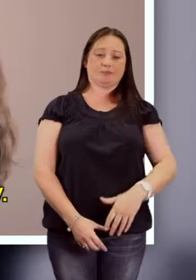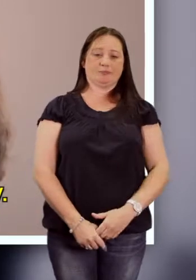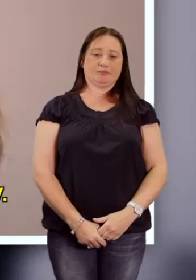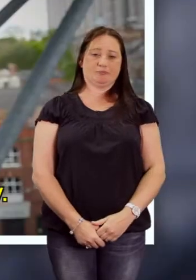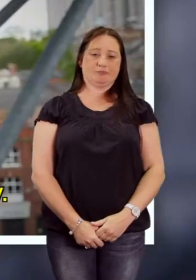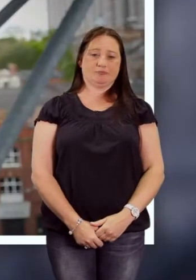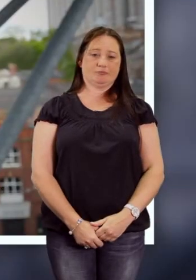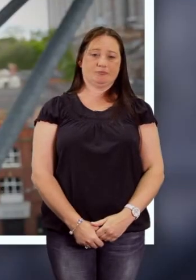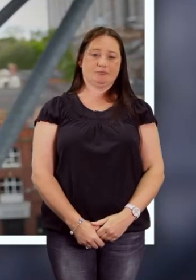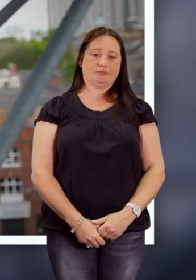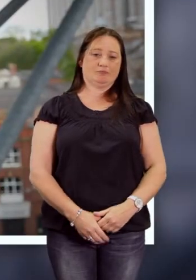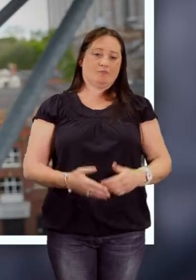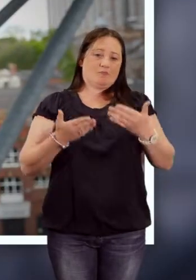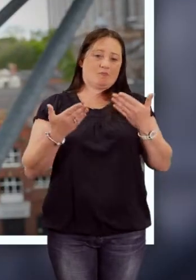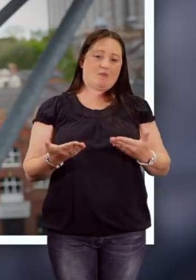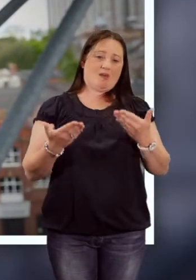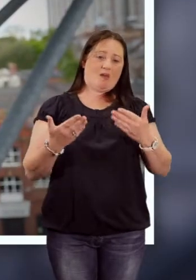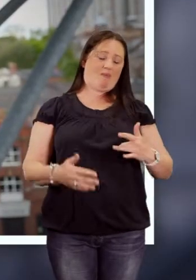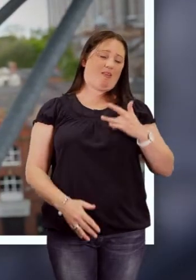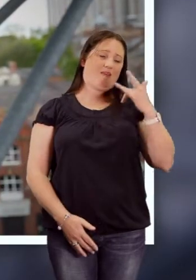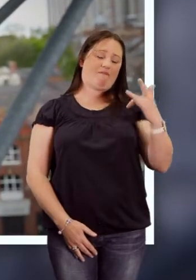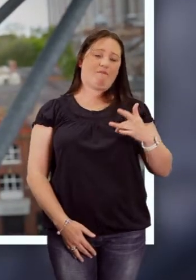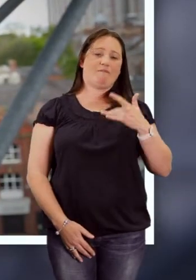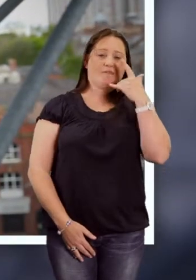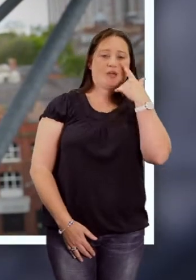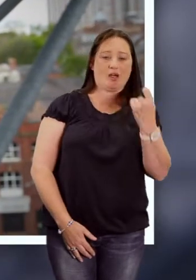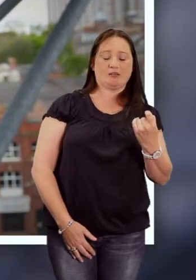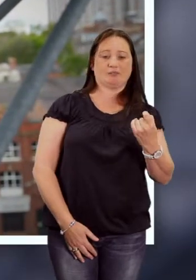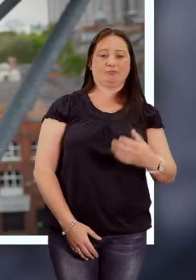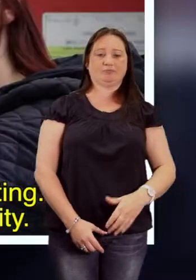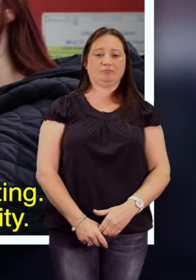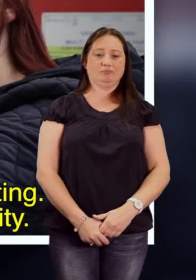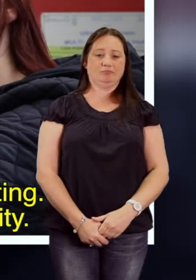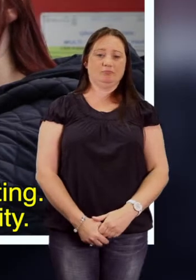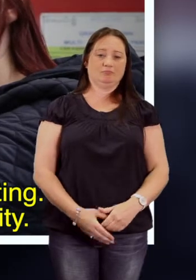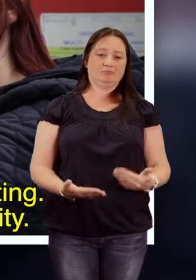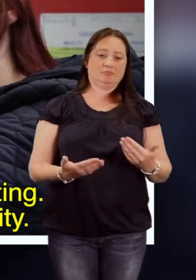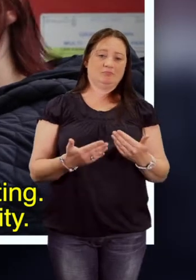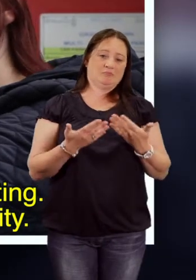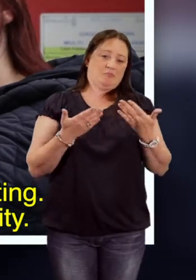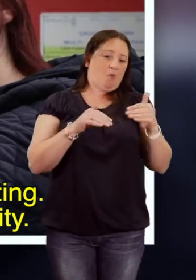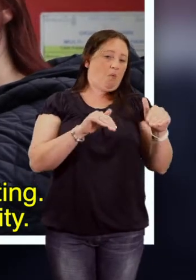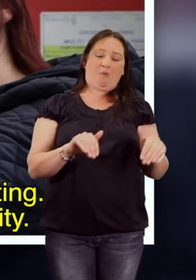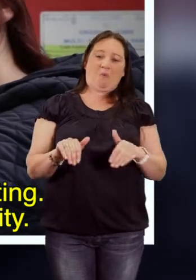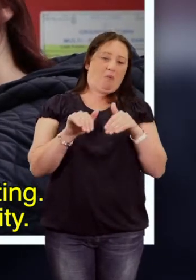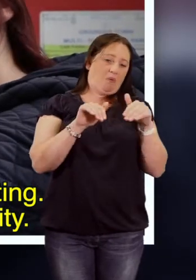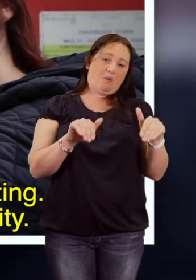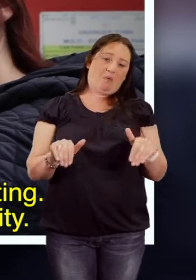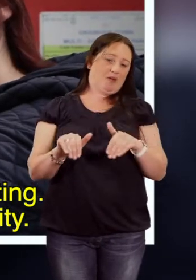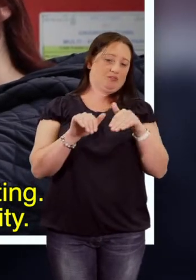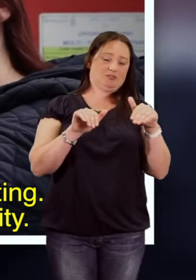Now I can live But I'm no longer waiting